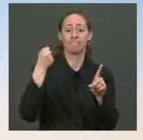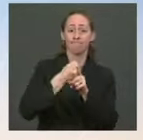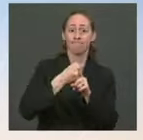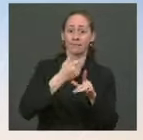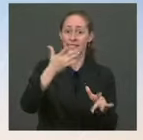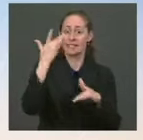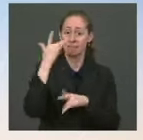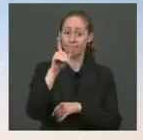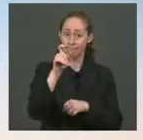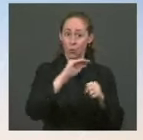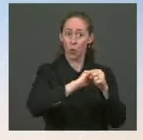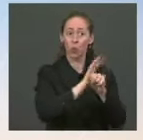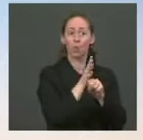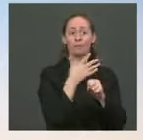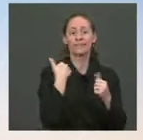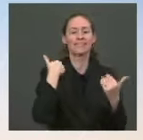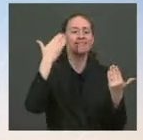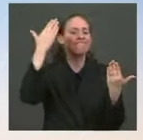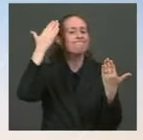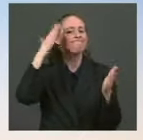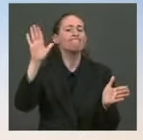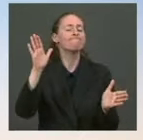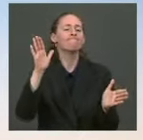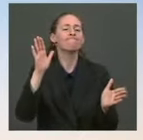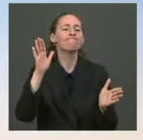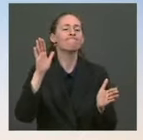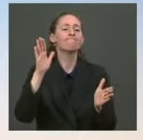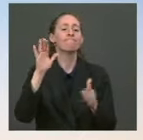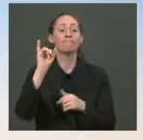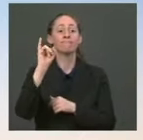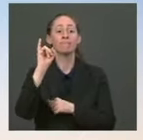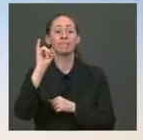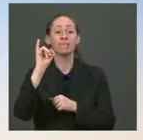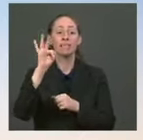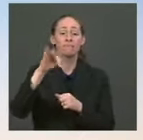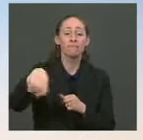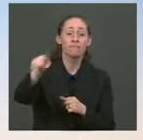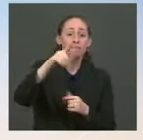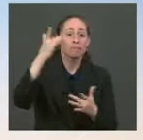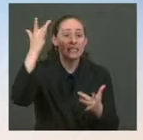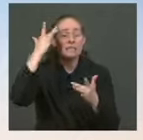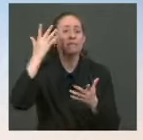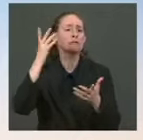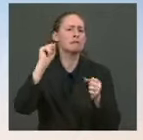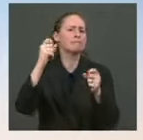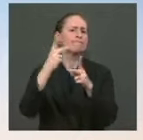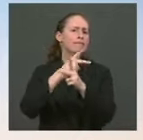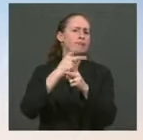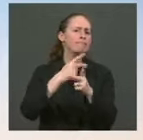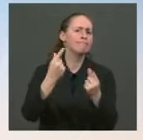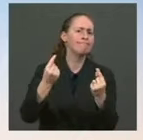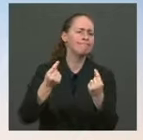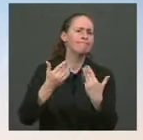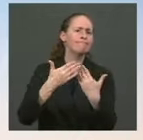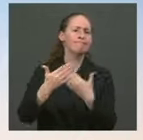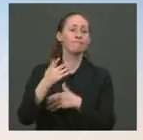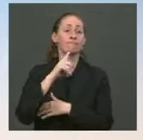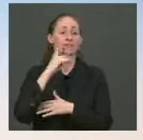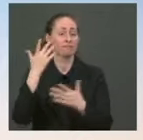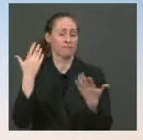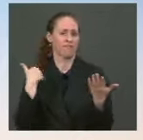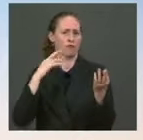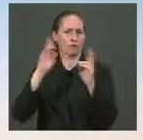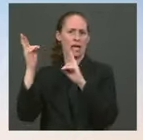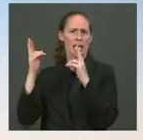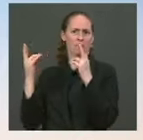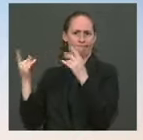COVID to my knowledge, and we addressed their illnesses. In fact, we set up medical tents that had